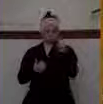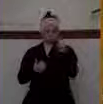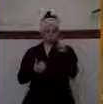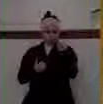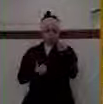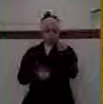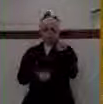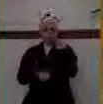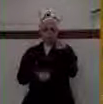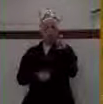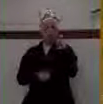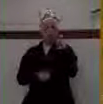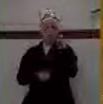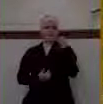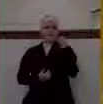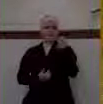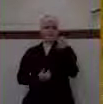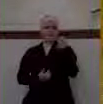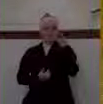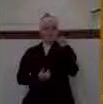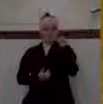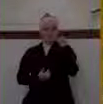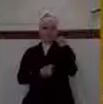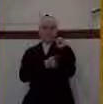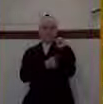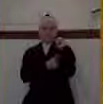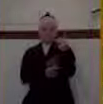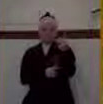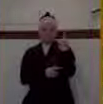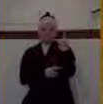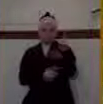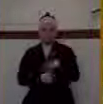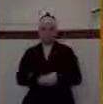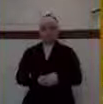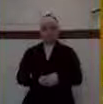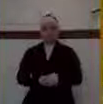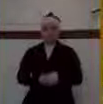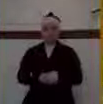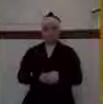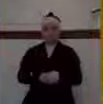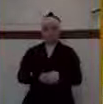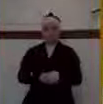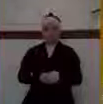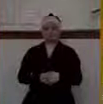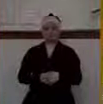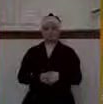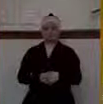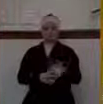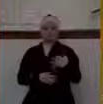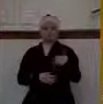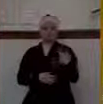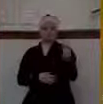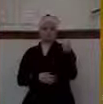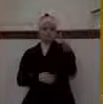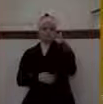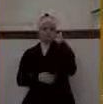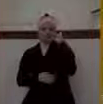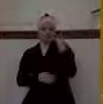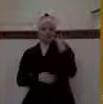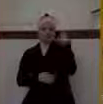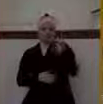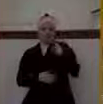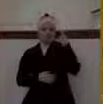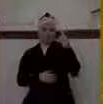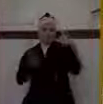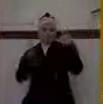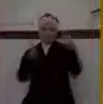sermon tonight is Shields of Bronze or Shields of Gold. And we'll see the reason for this